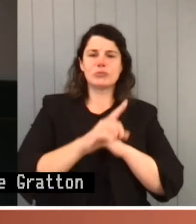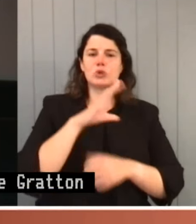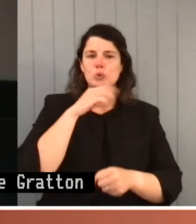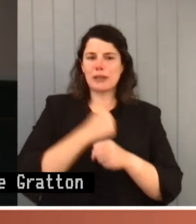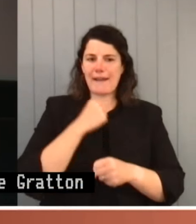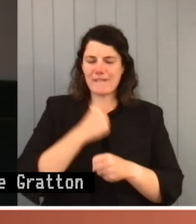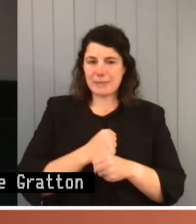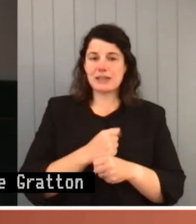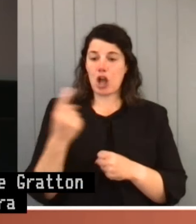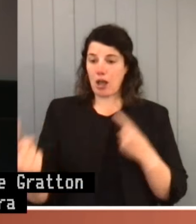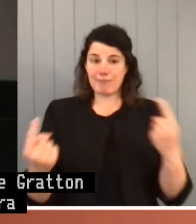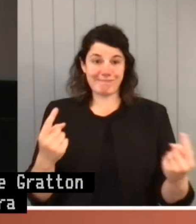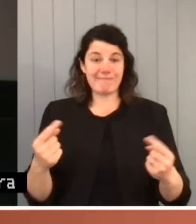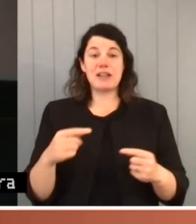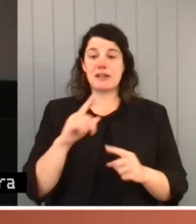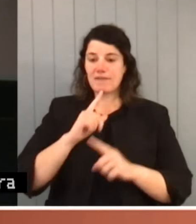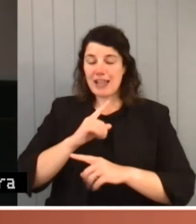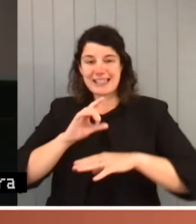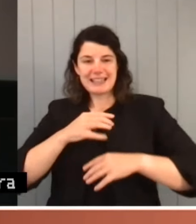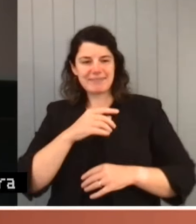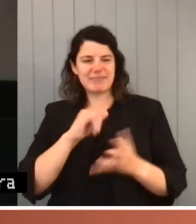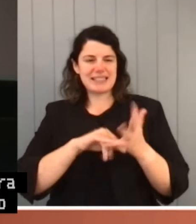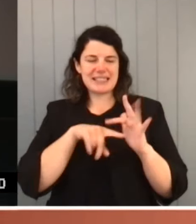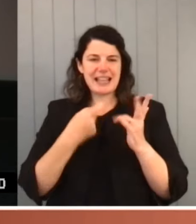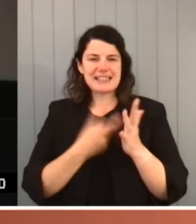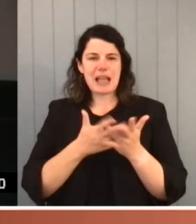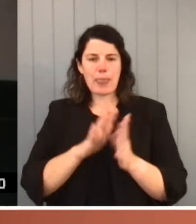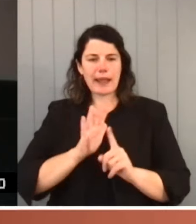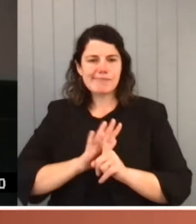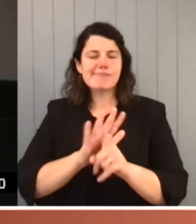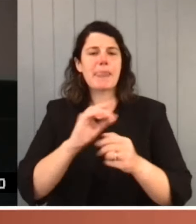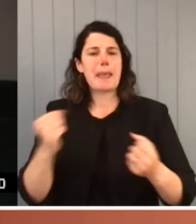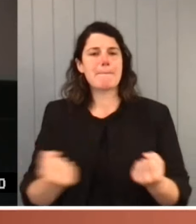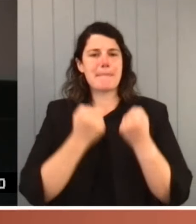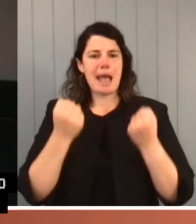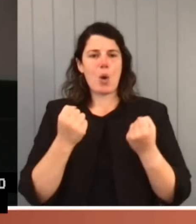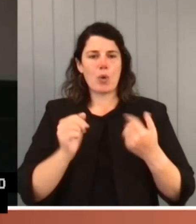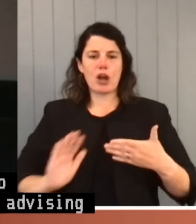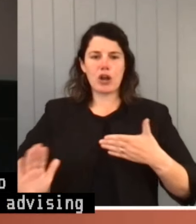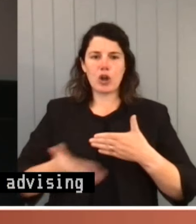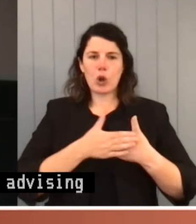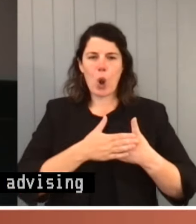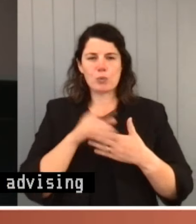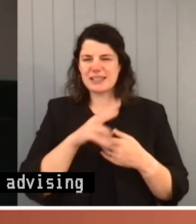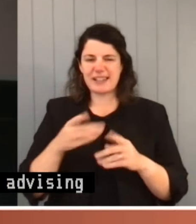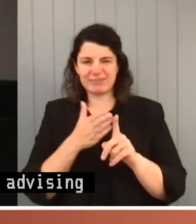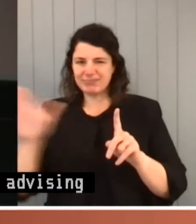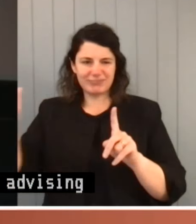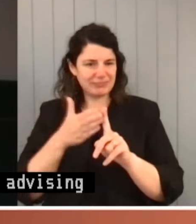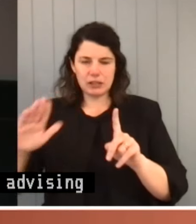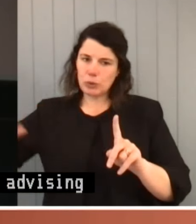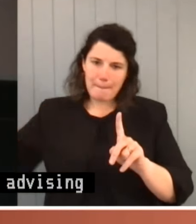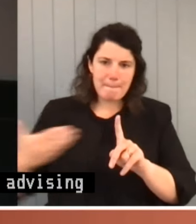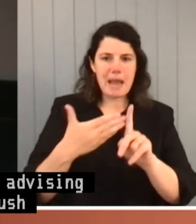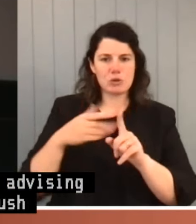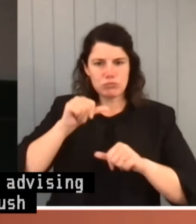advising senators on how they can push their power, clothing parliamentary adventurism in a benign exterior with